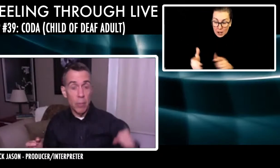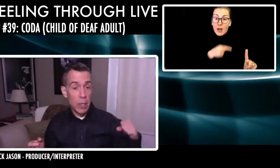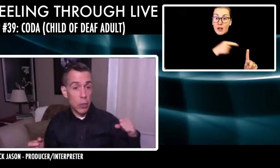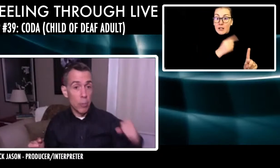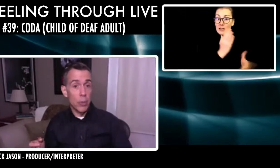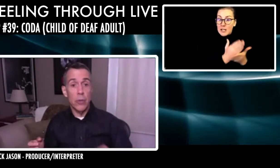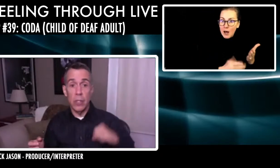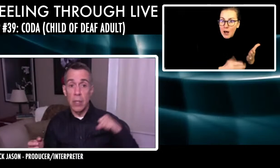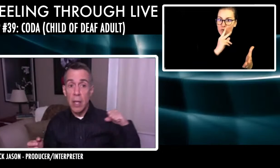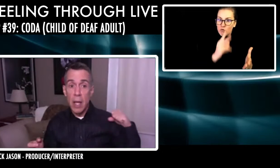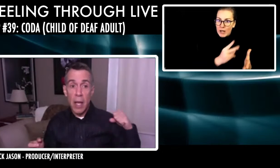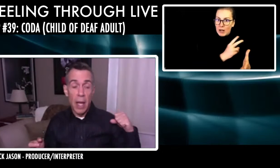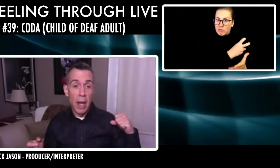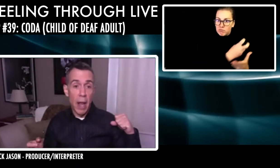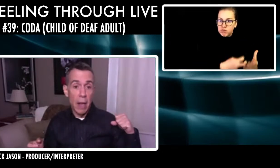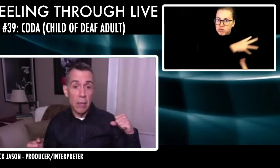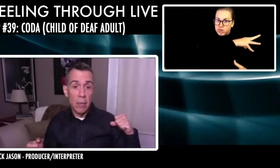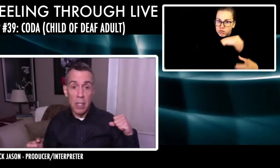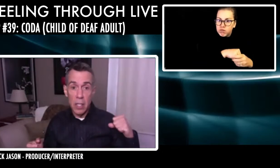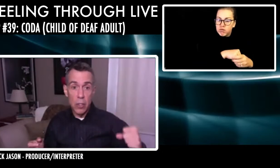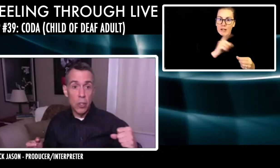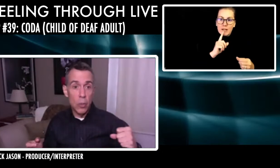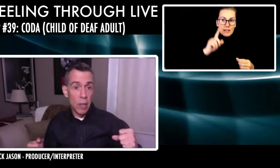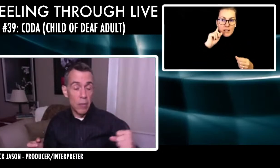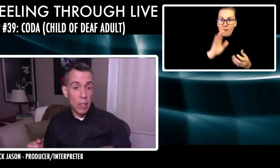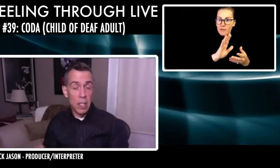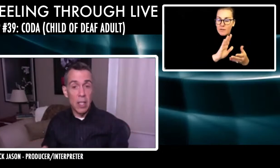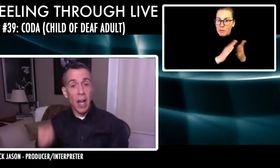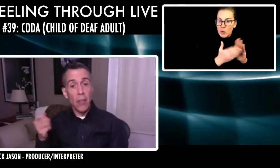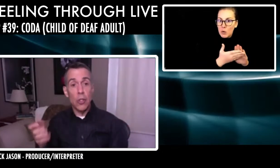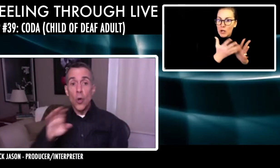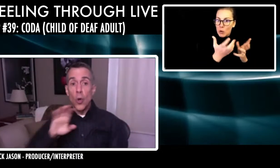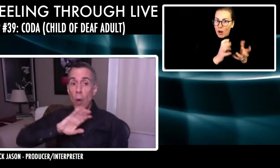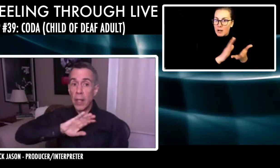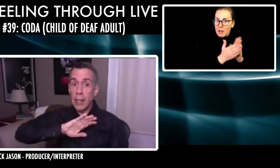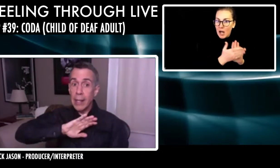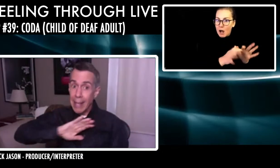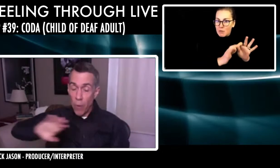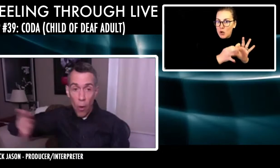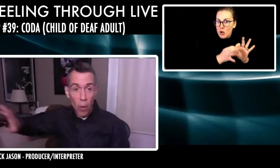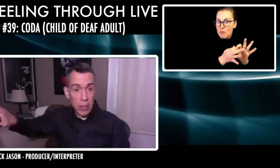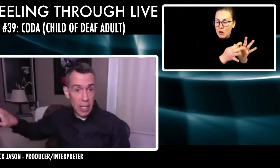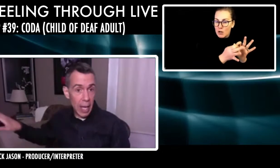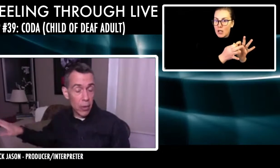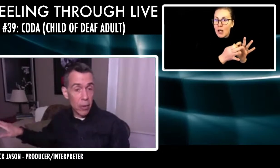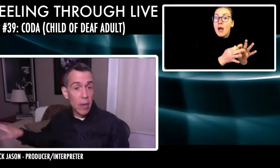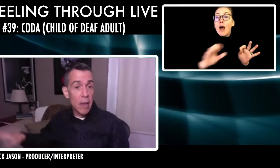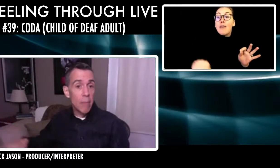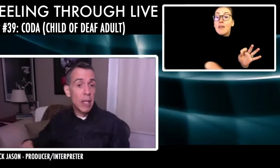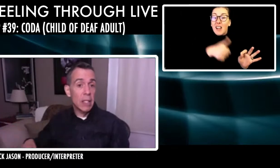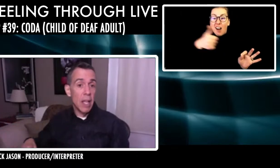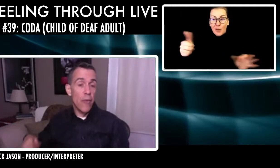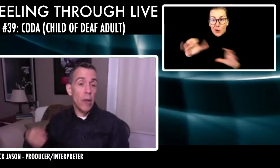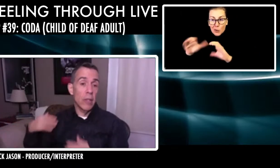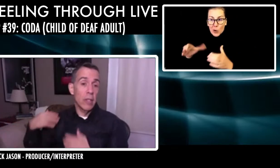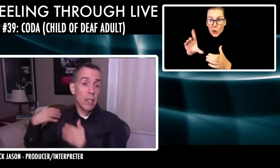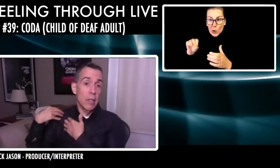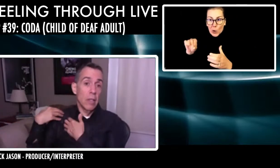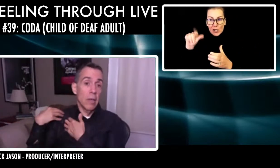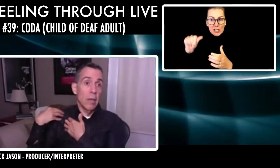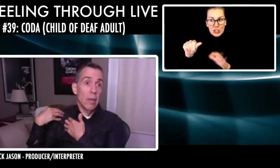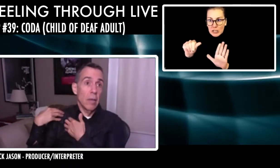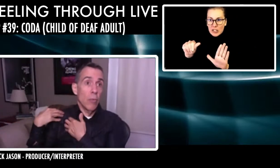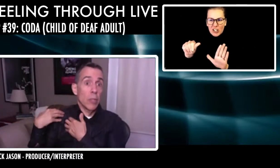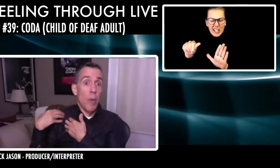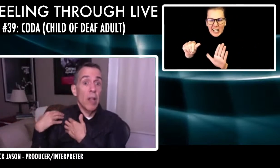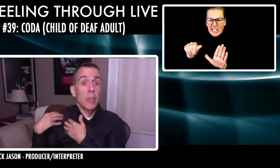go out there and be interpreters and continue to do what they've done as kids. And others who want to leave all together because they felt the,